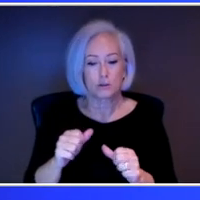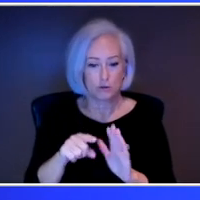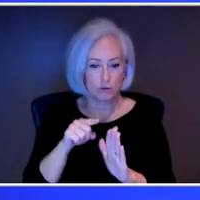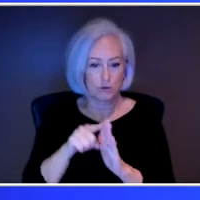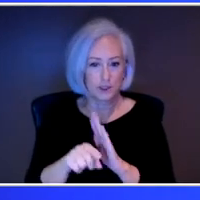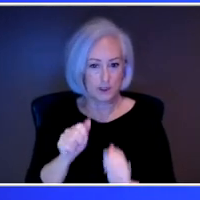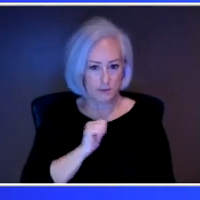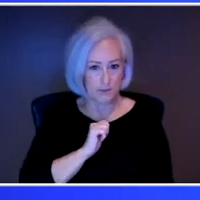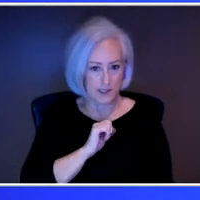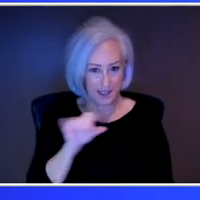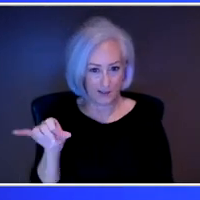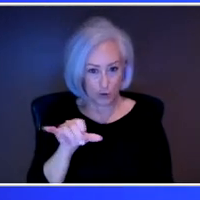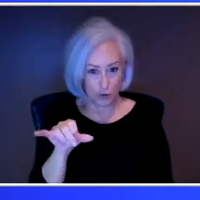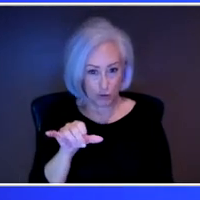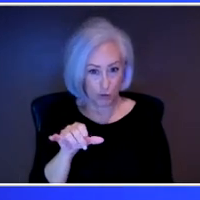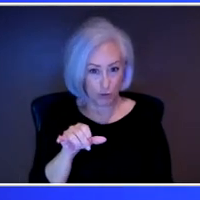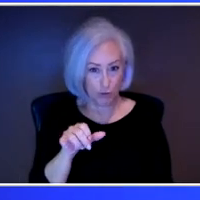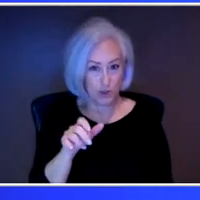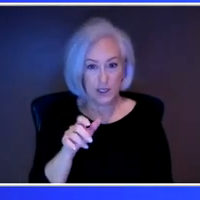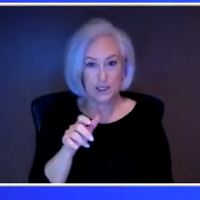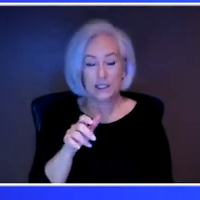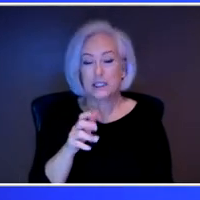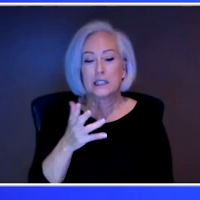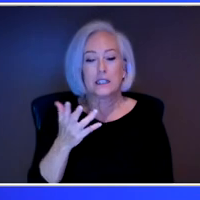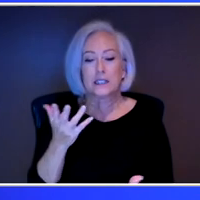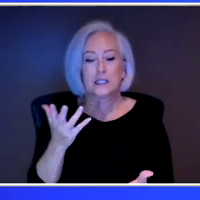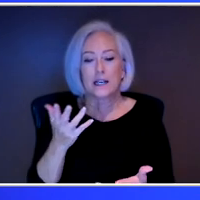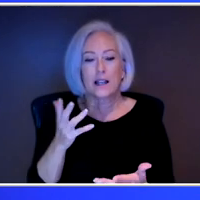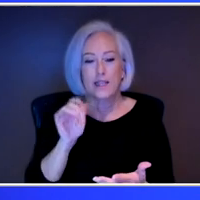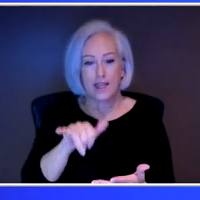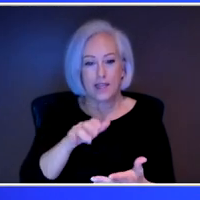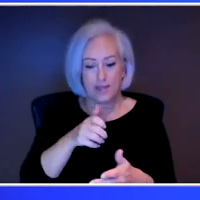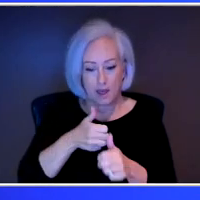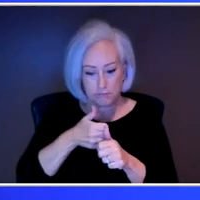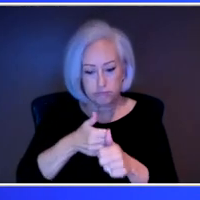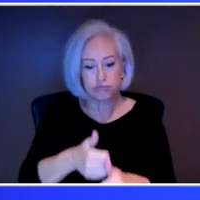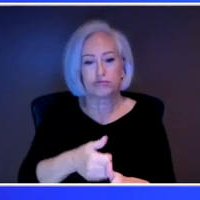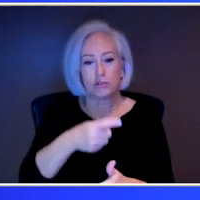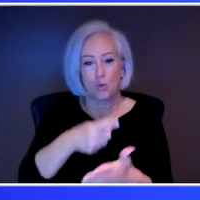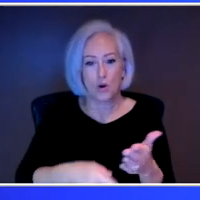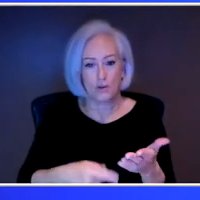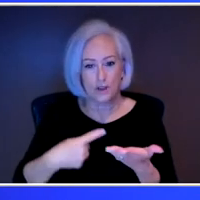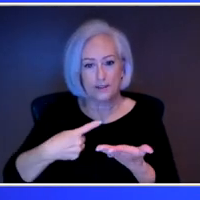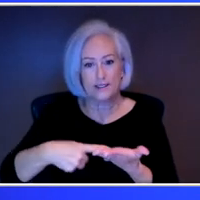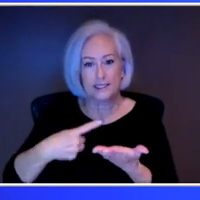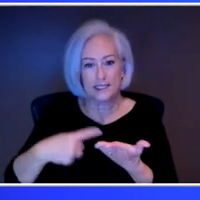just is really in line with everything we've been talking about already. And,